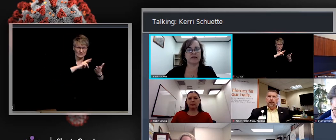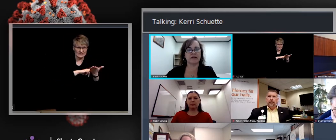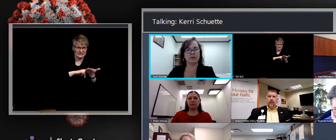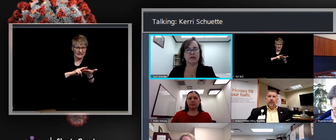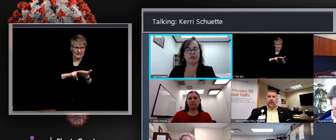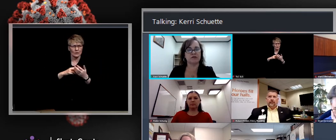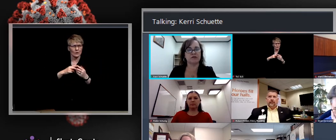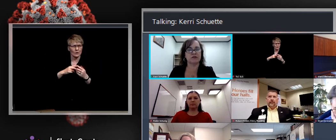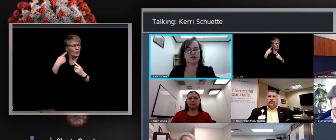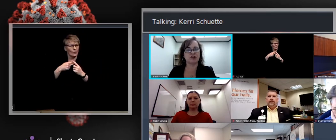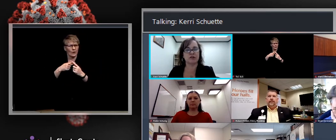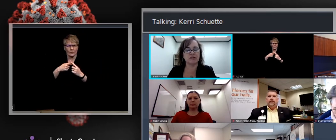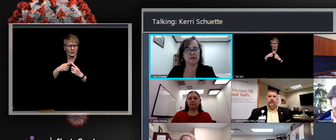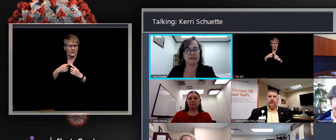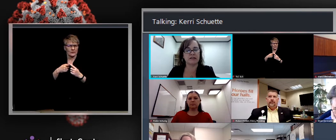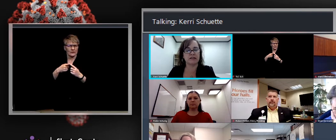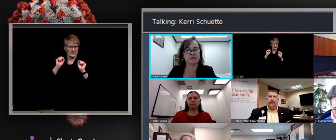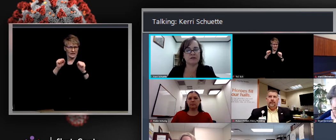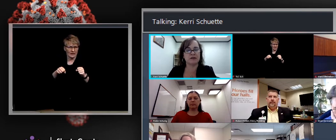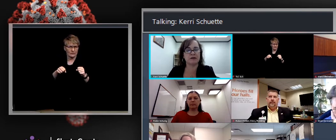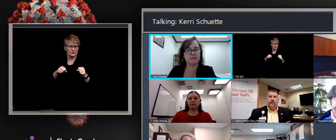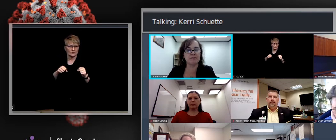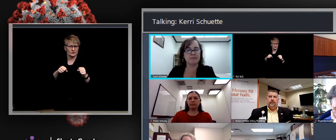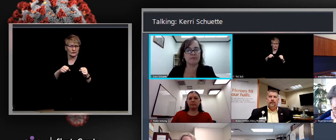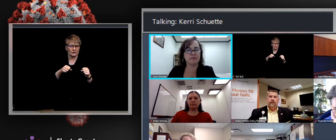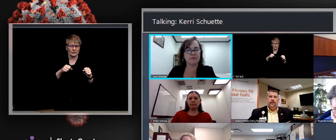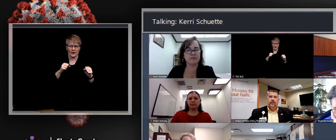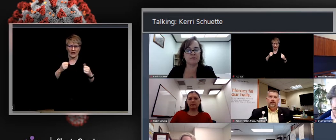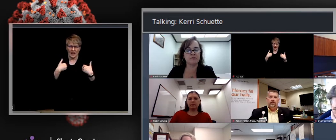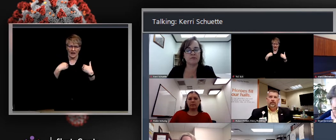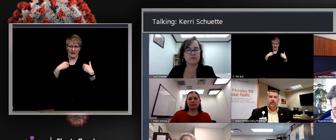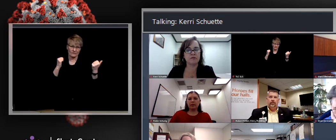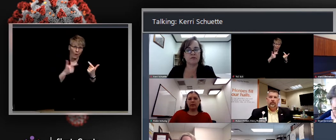requirements have to be in place for someone to shift over to the My Turn system.